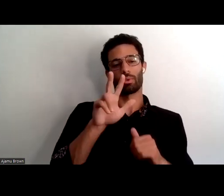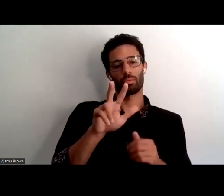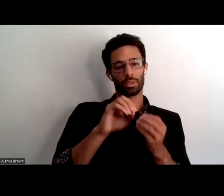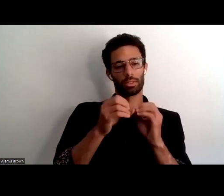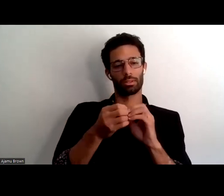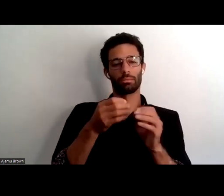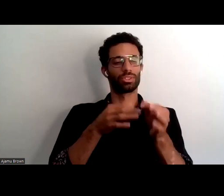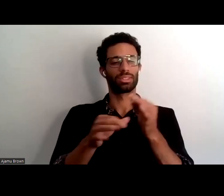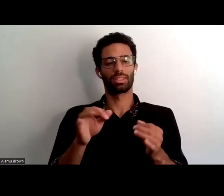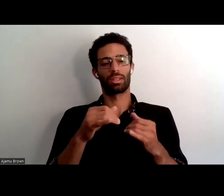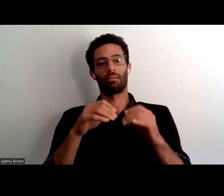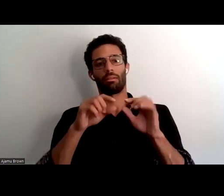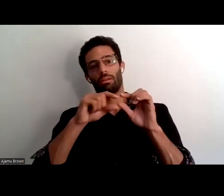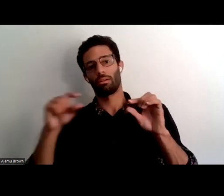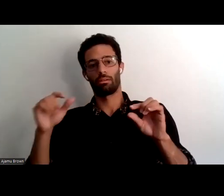long phone number